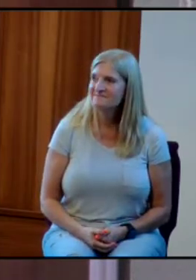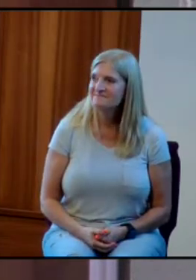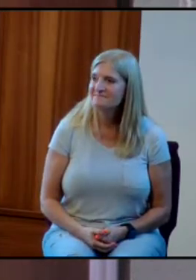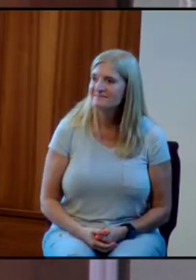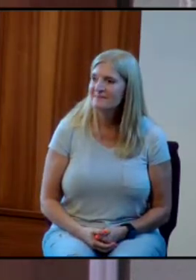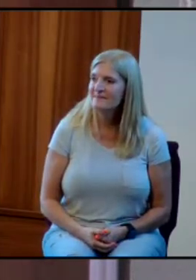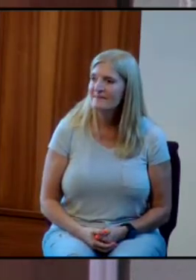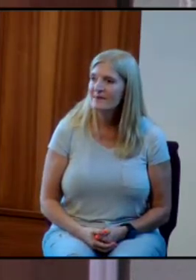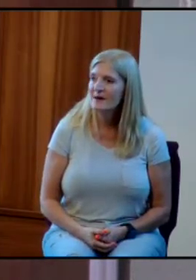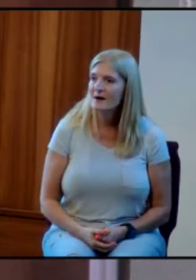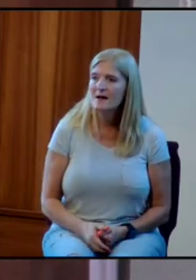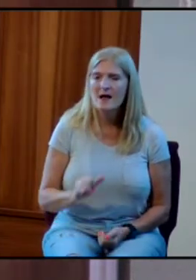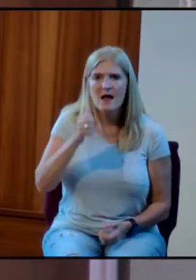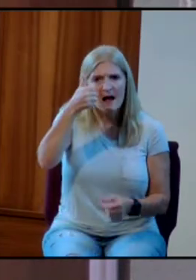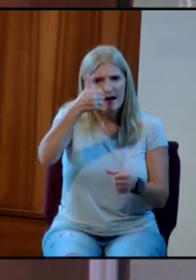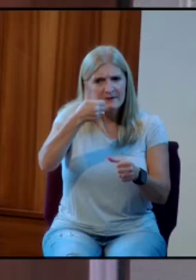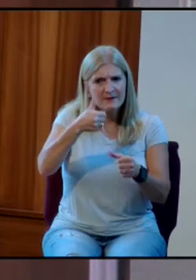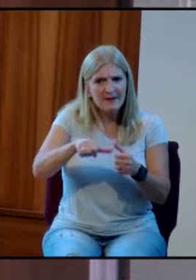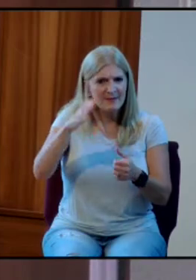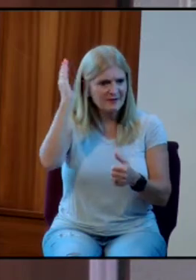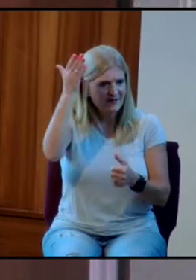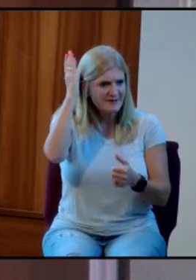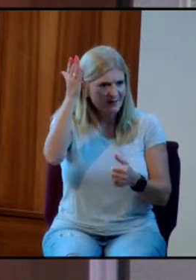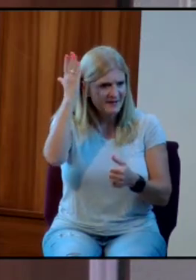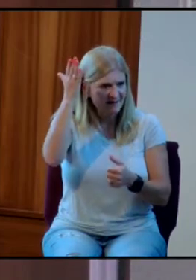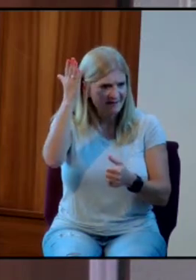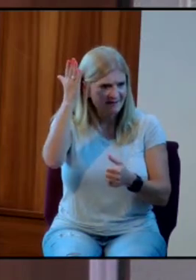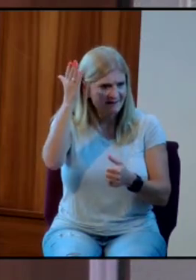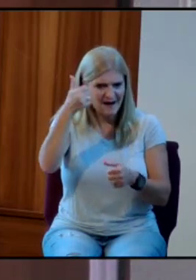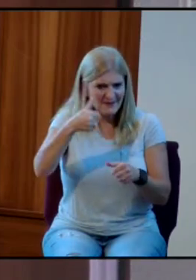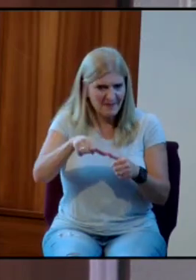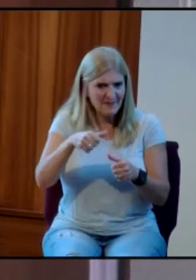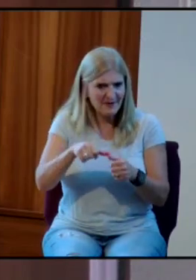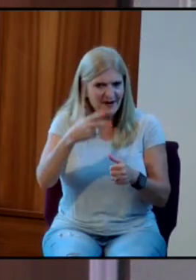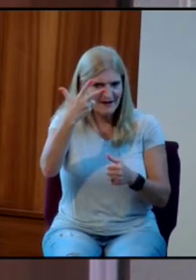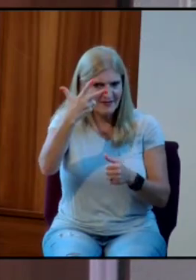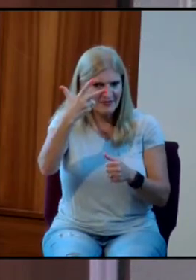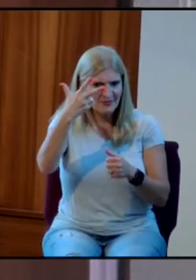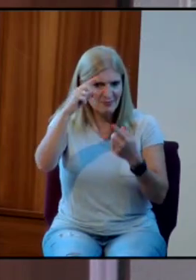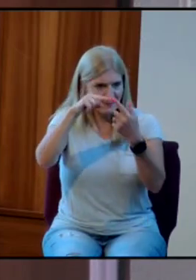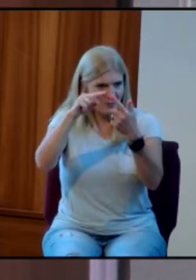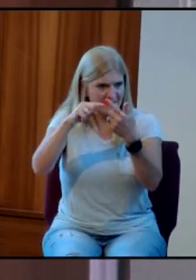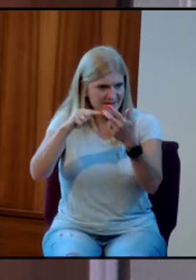And I remember the sermon to this day that he preached. It had three points.